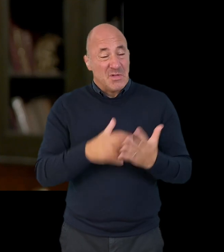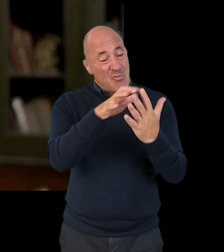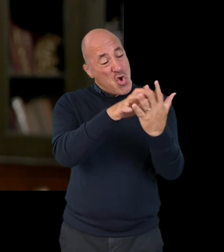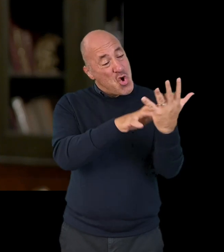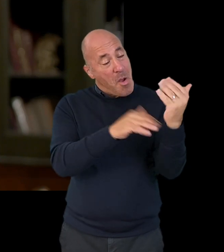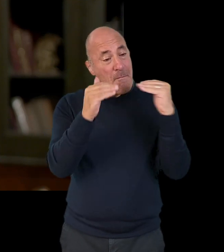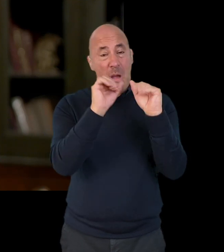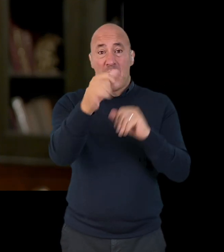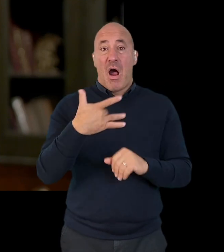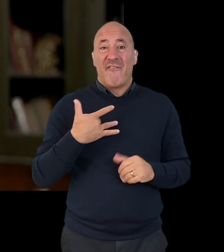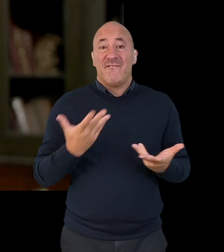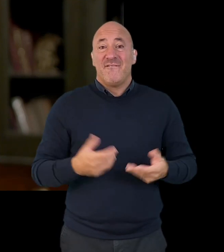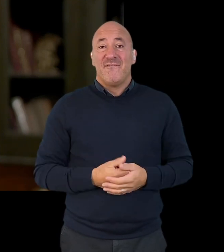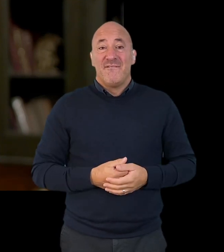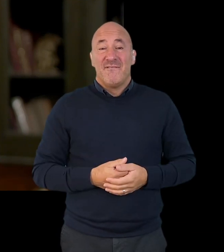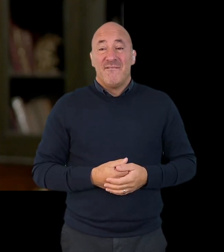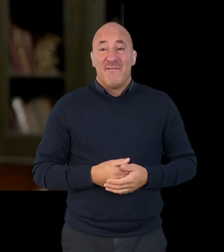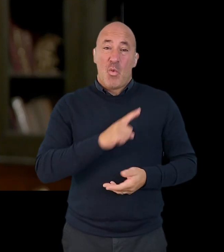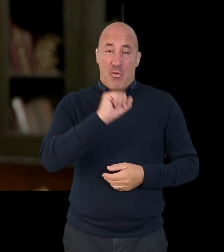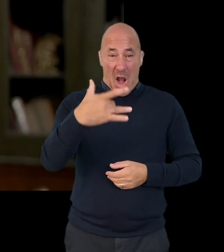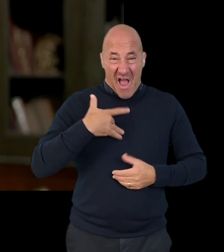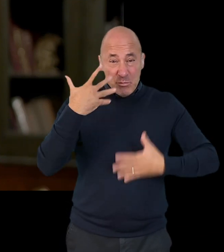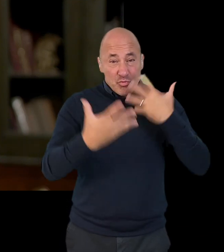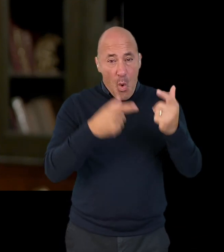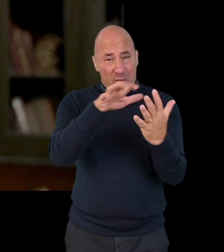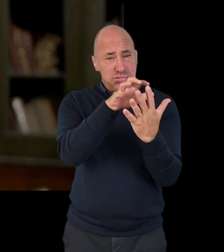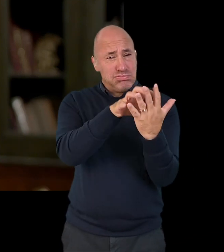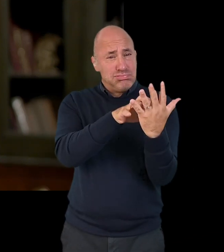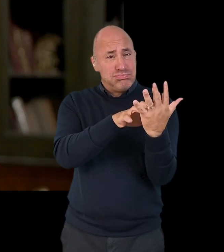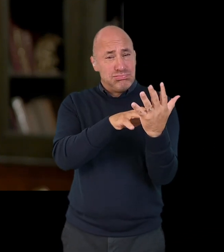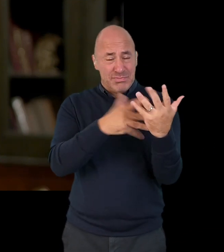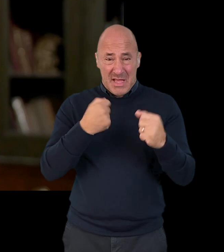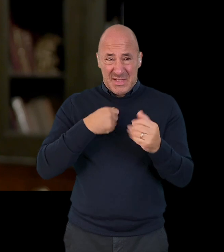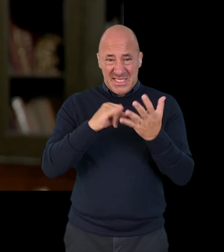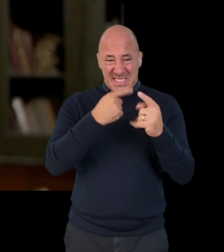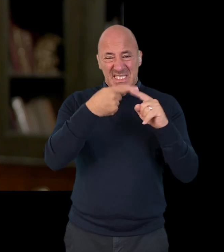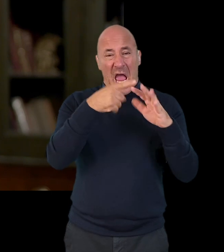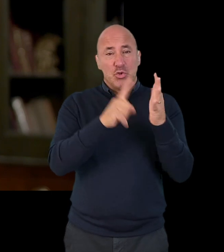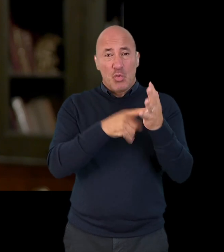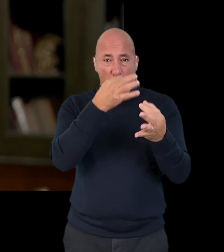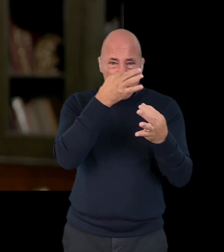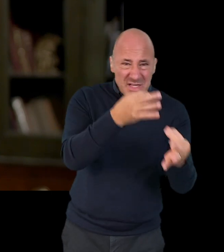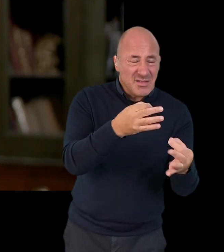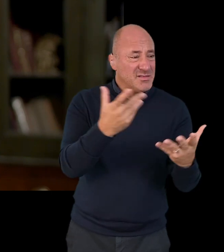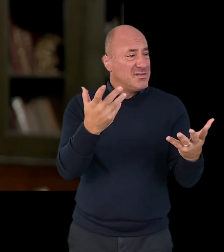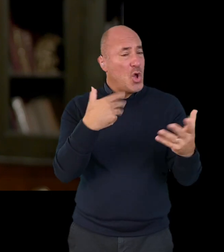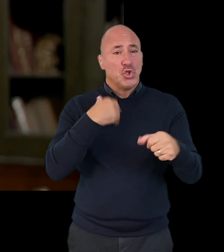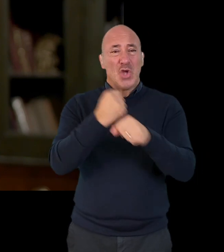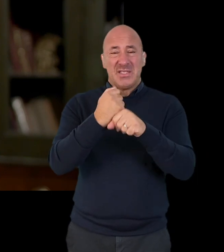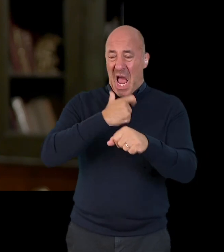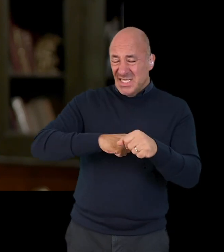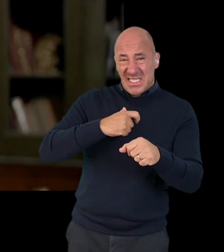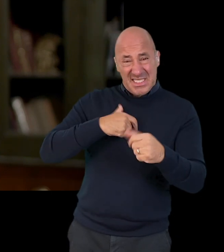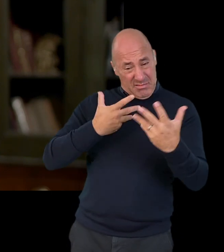Well, it needs to be as long as your life. You're telling your life story and you're explaining your sexual